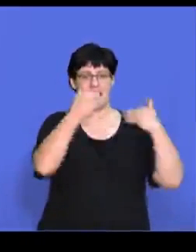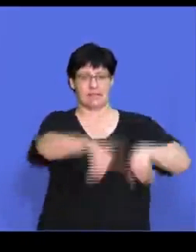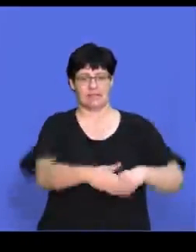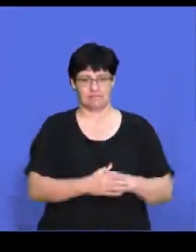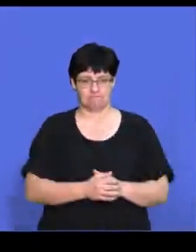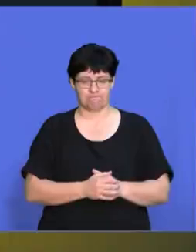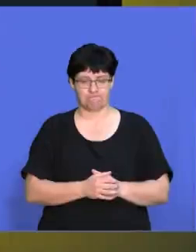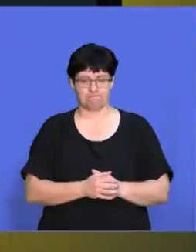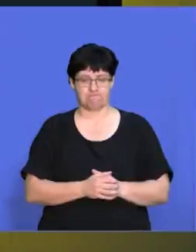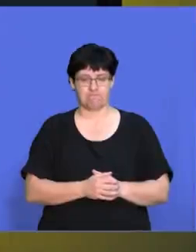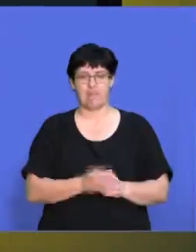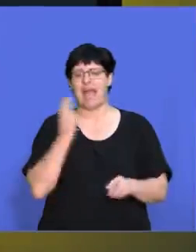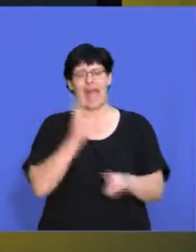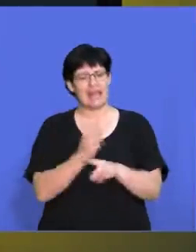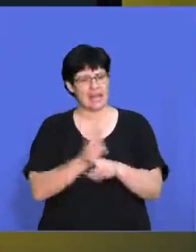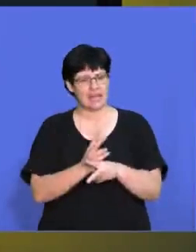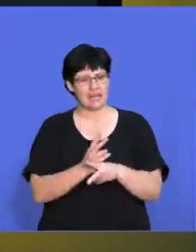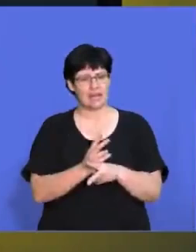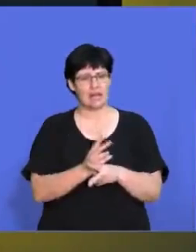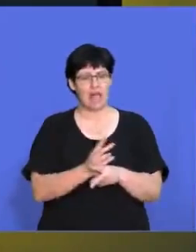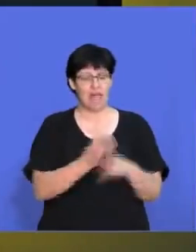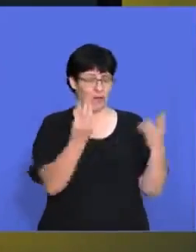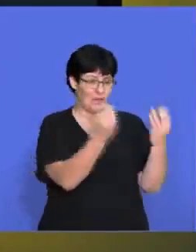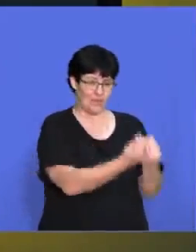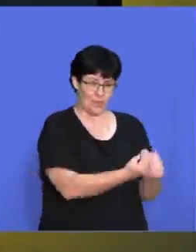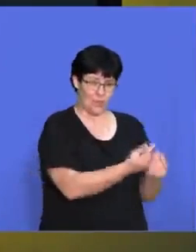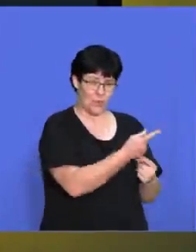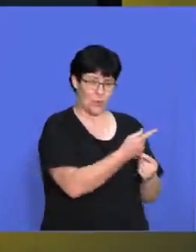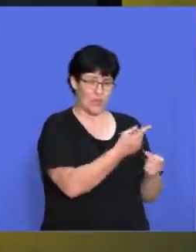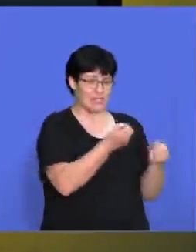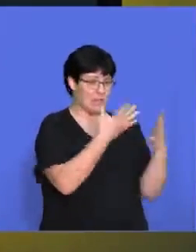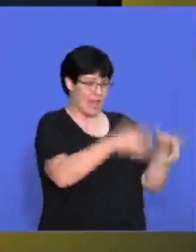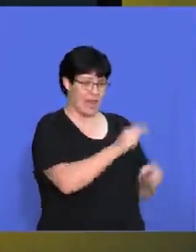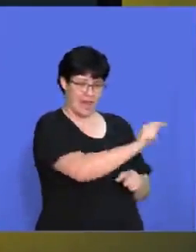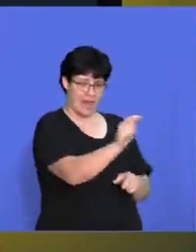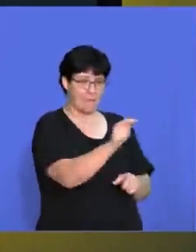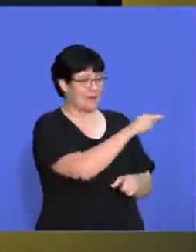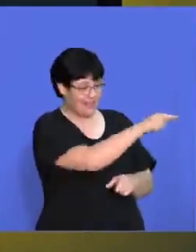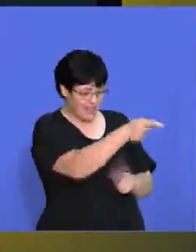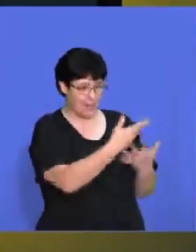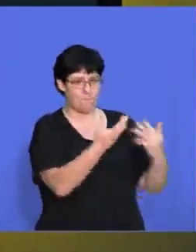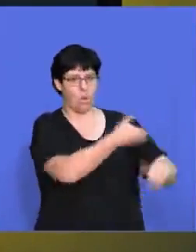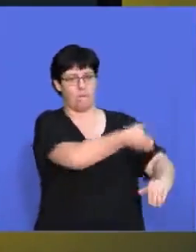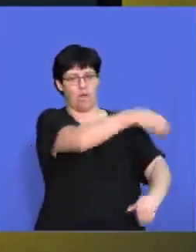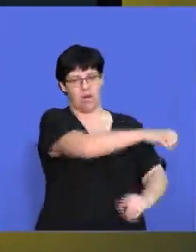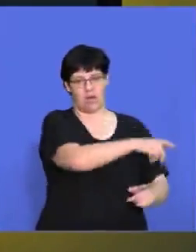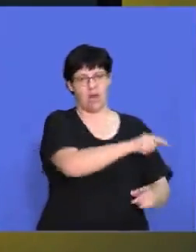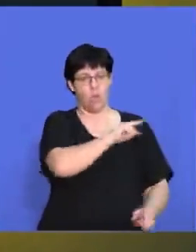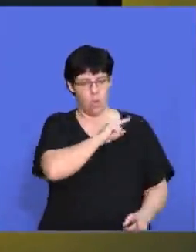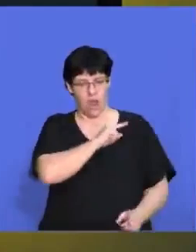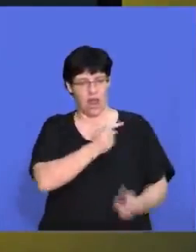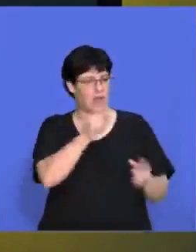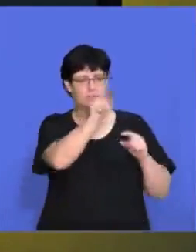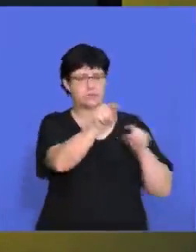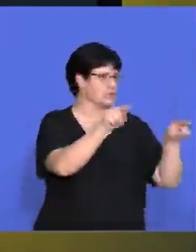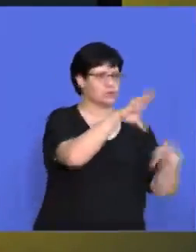once again comes in, more rare the supplier is, the more powerful they are going to be. And if there's a smaller number